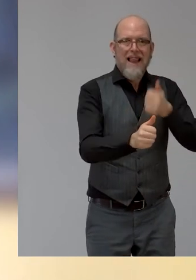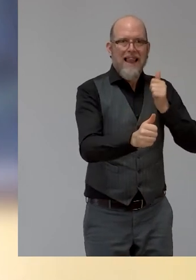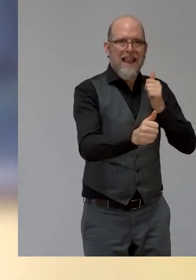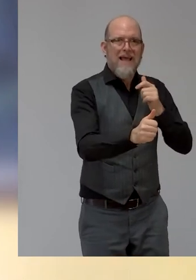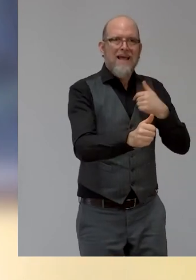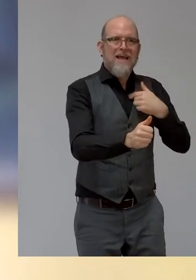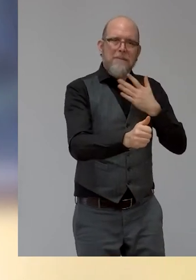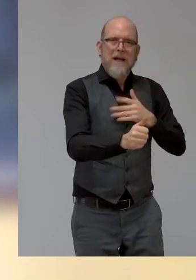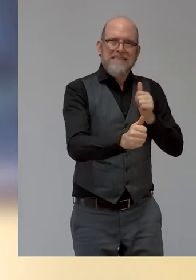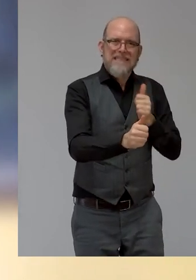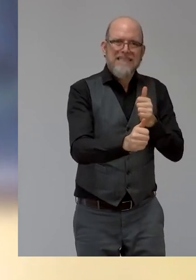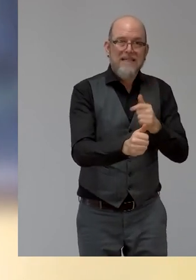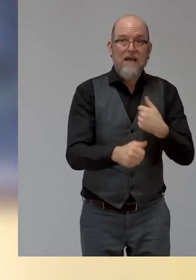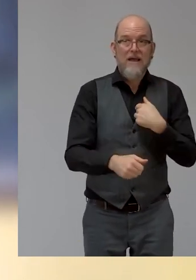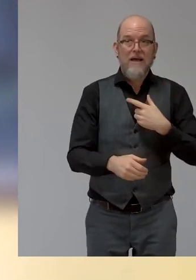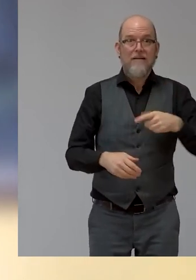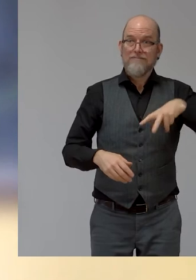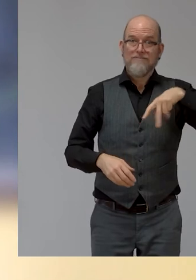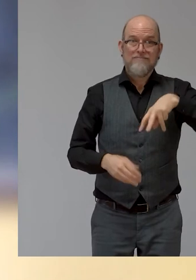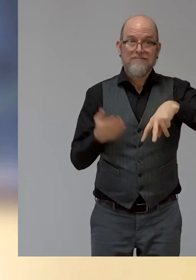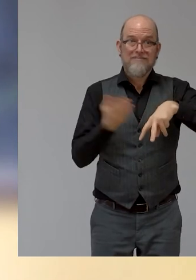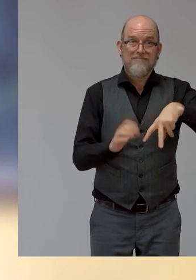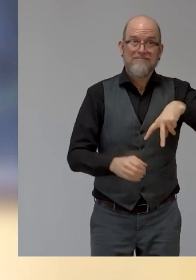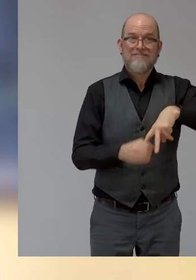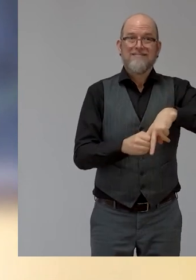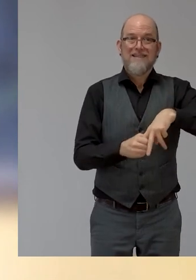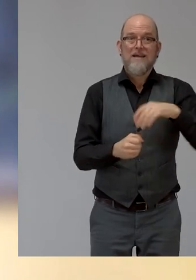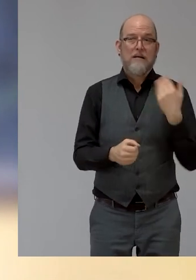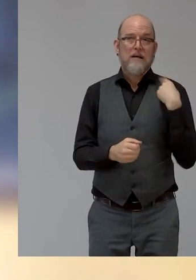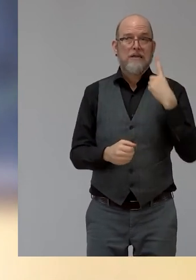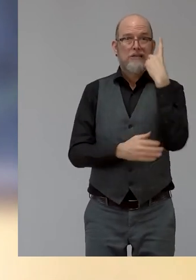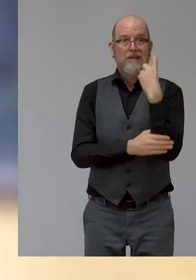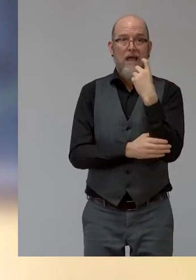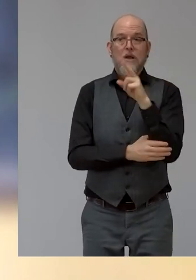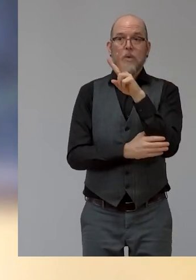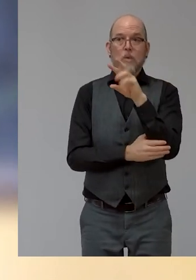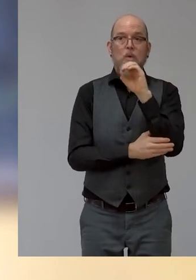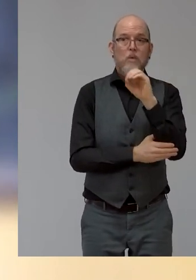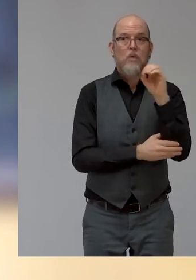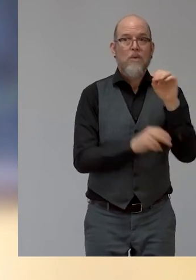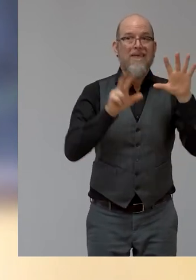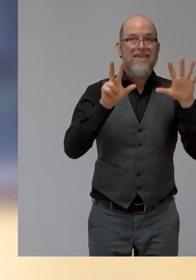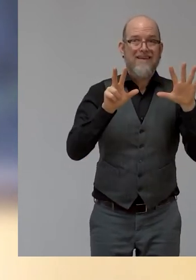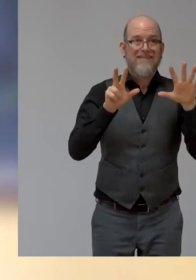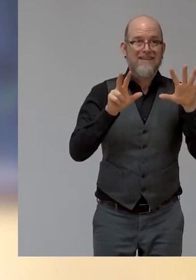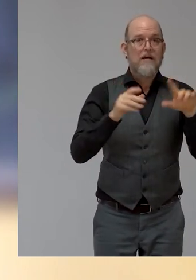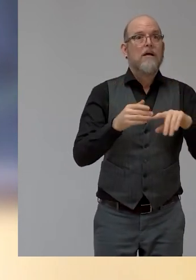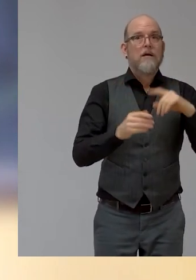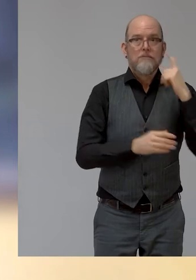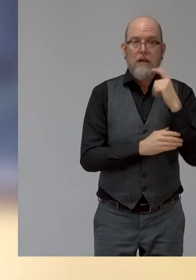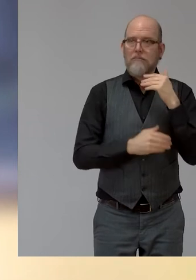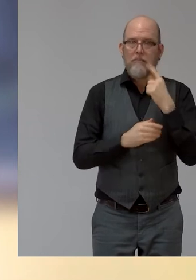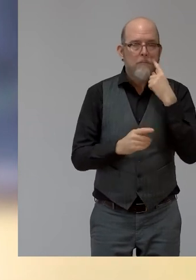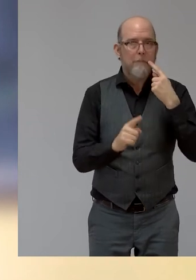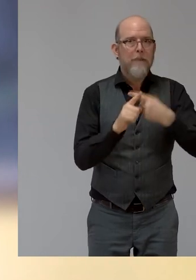but it was just made. Nobody, if it was made in 2008 and it was found to be so successful, it would have been adopted by now.